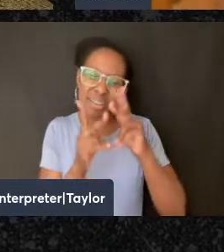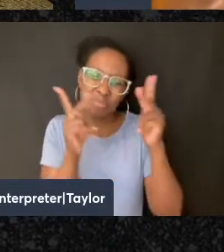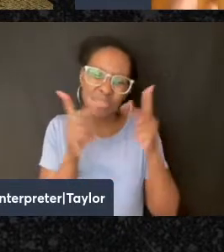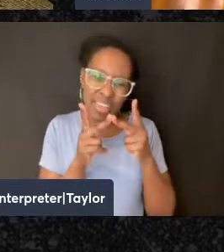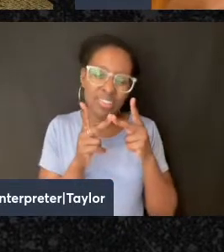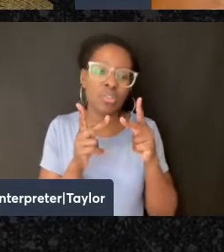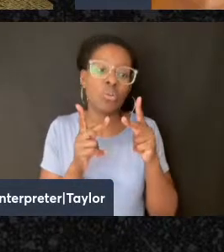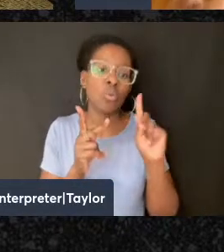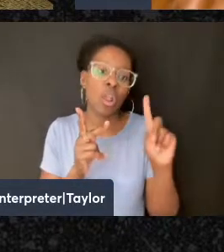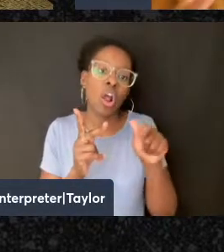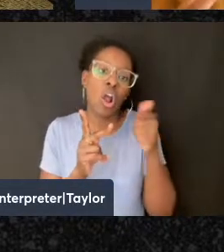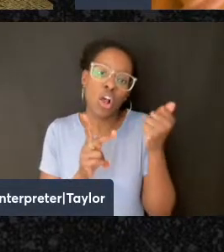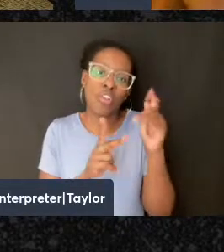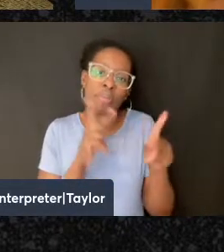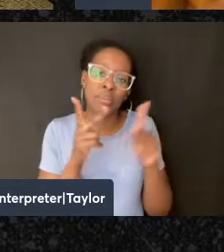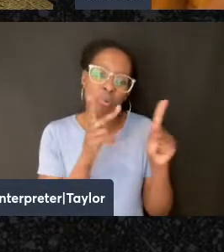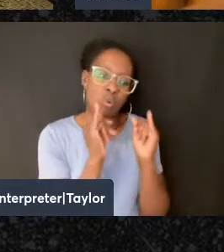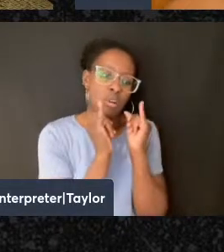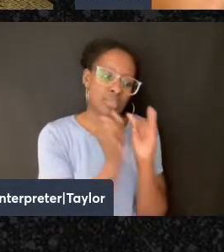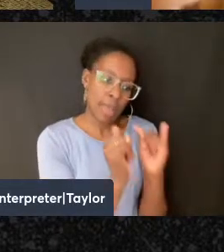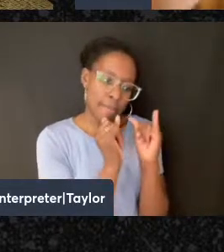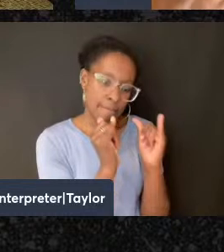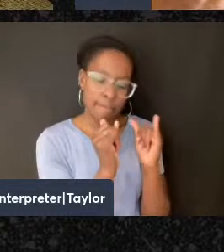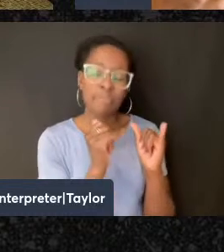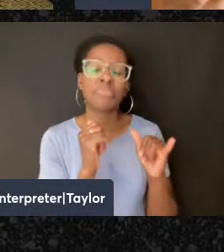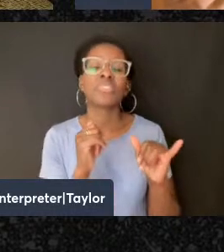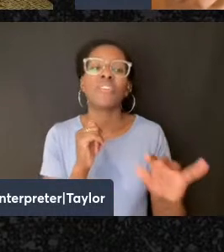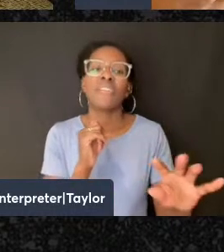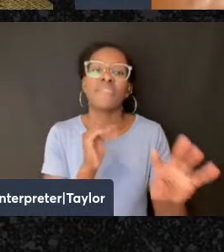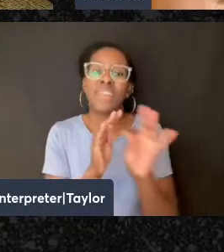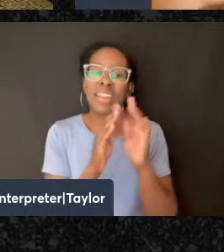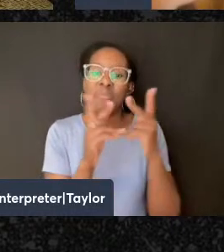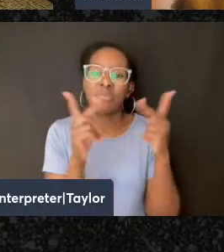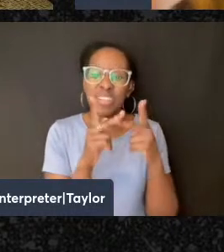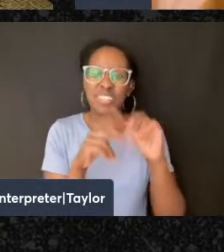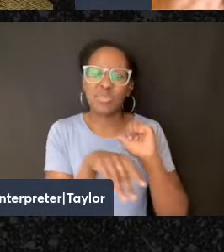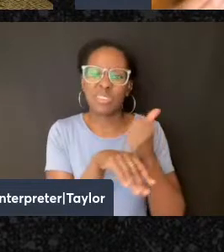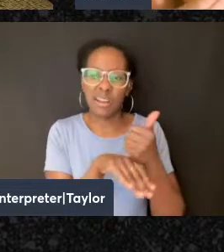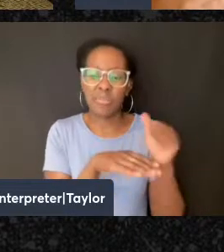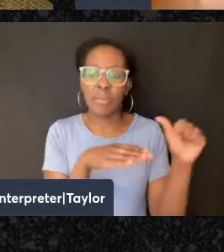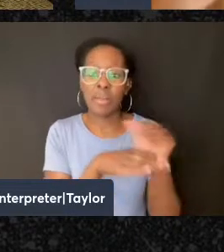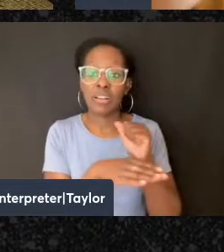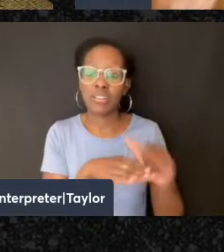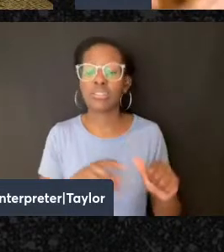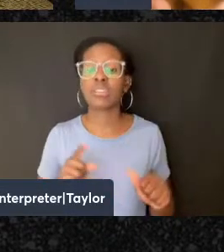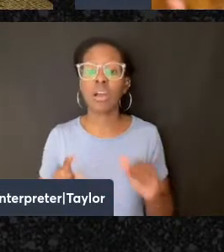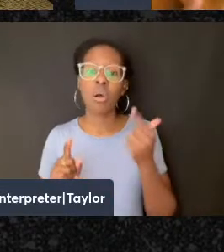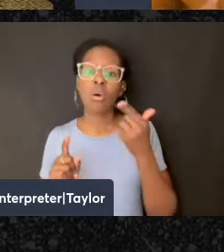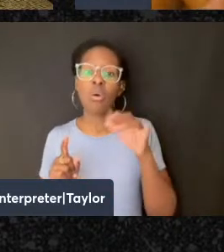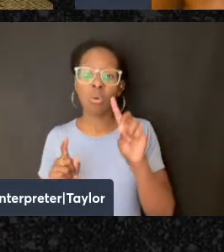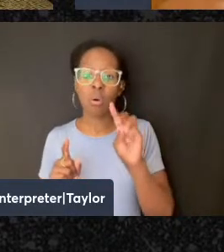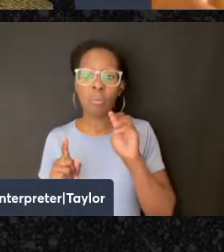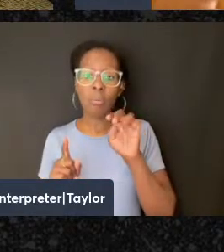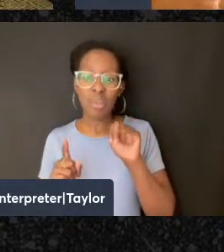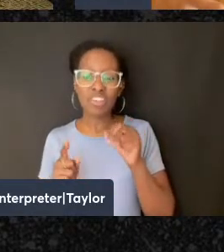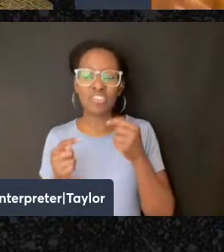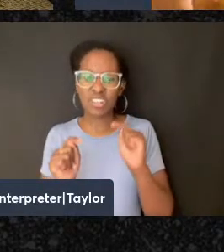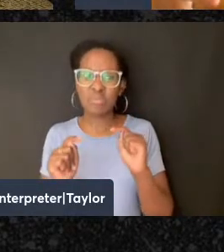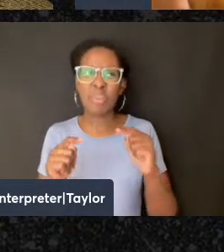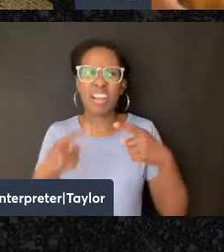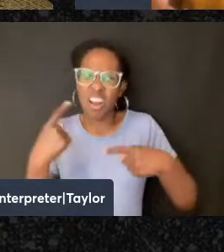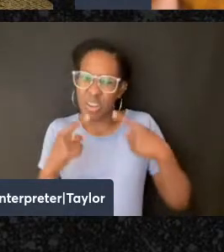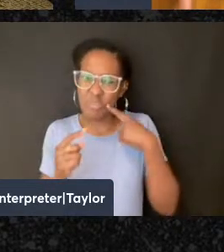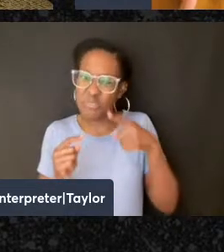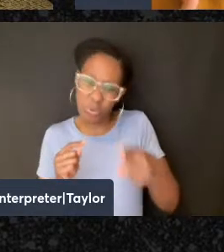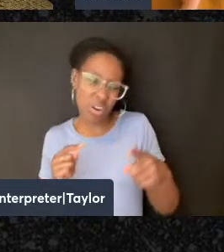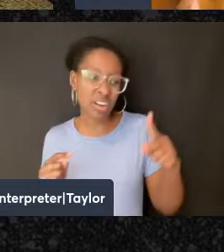practices set up. And when Goldman is trying to make an argument for anarchism as something which